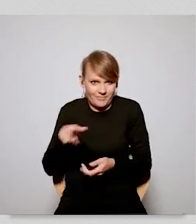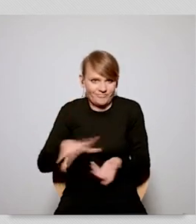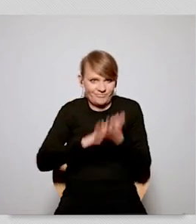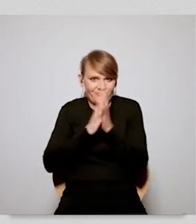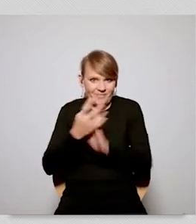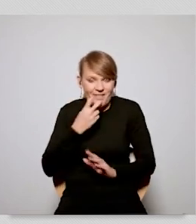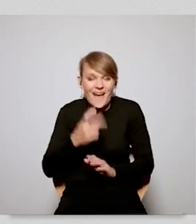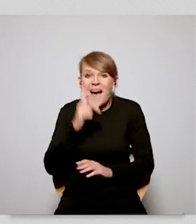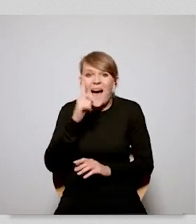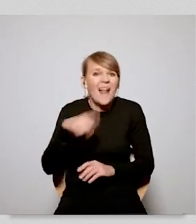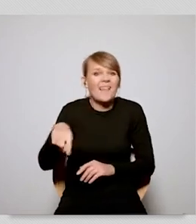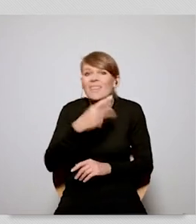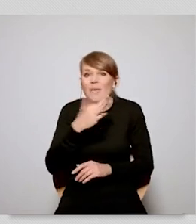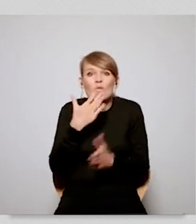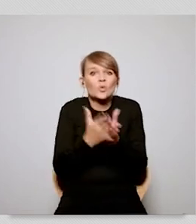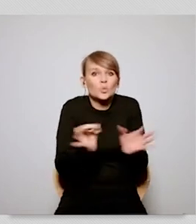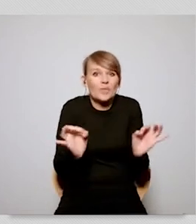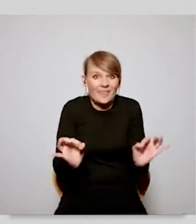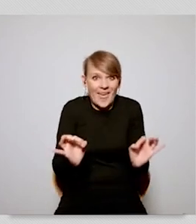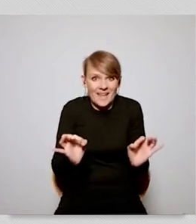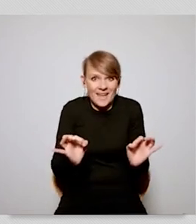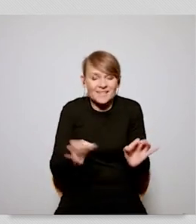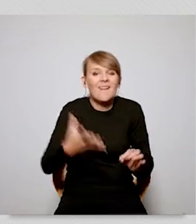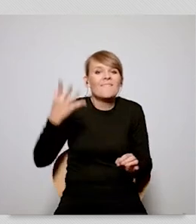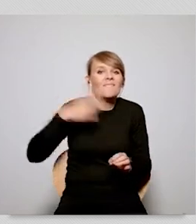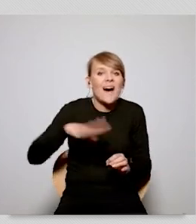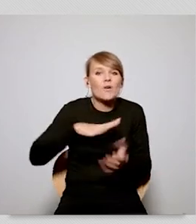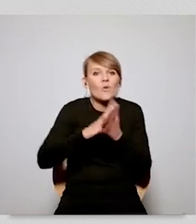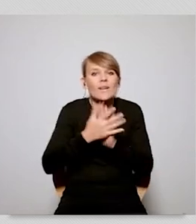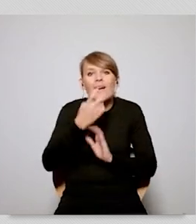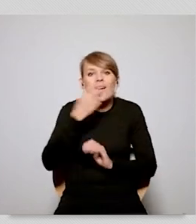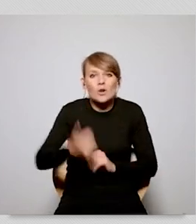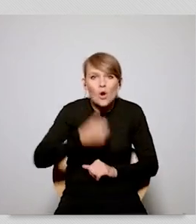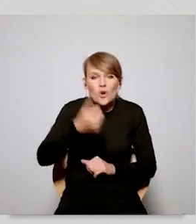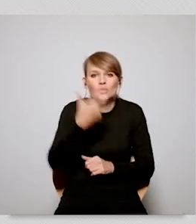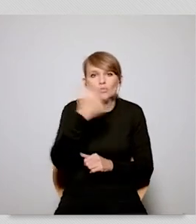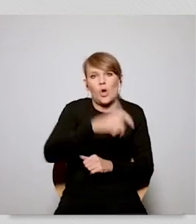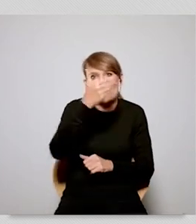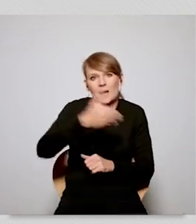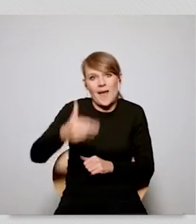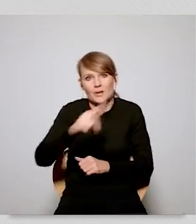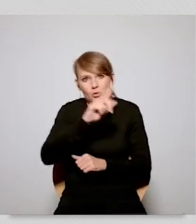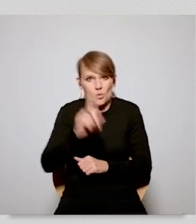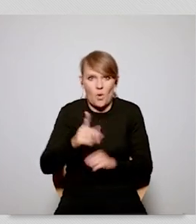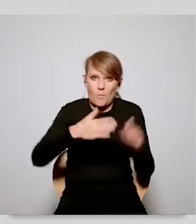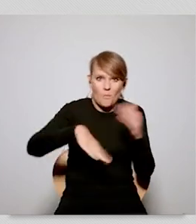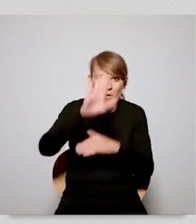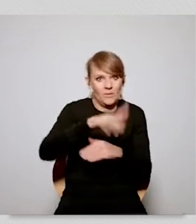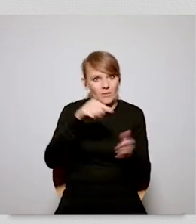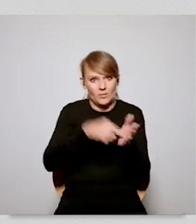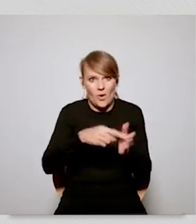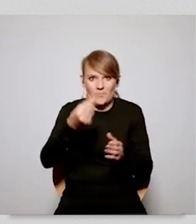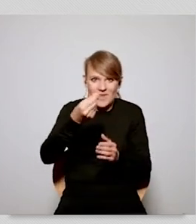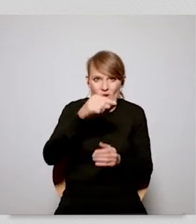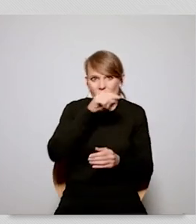that this transition will cost us a trillion zloty but don't